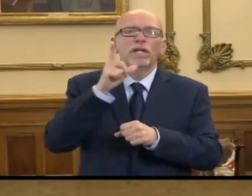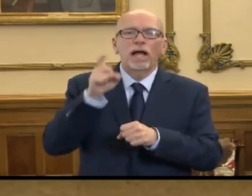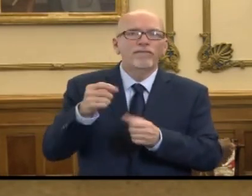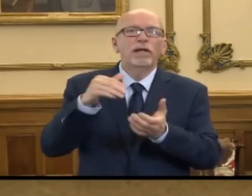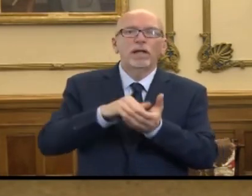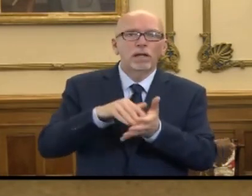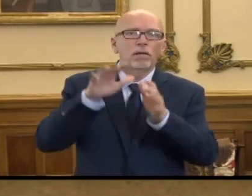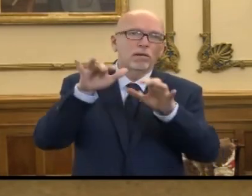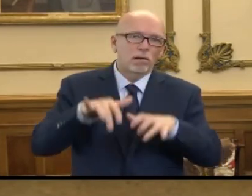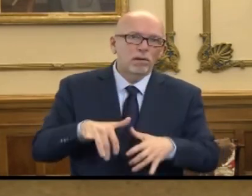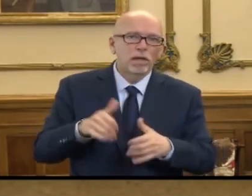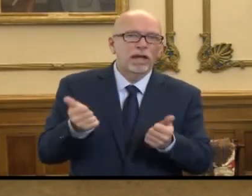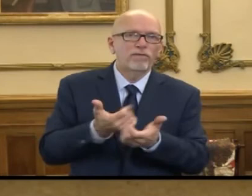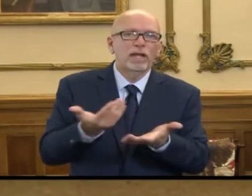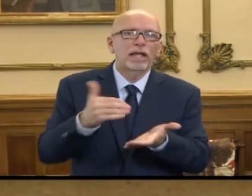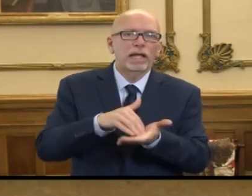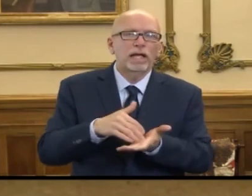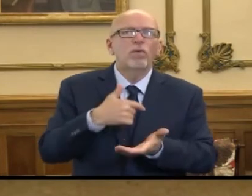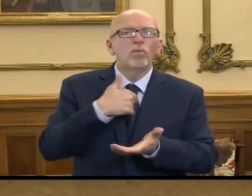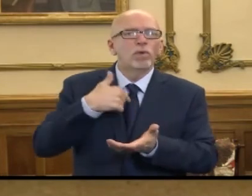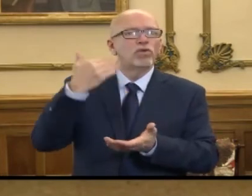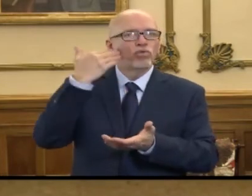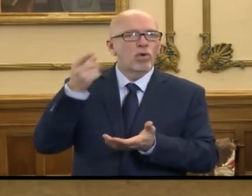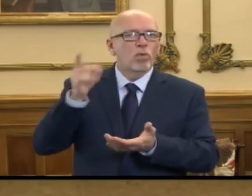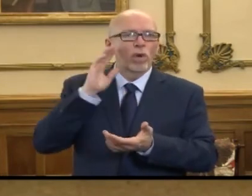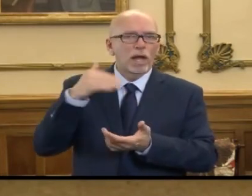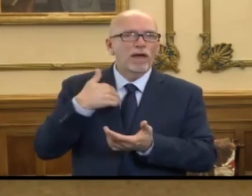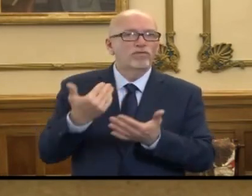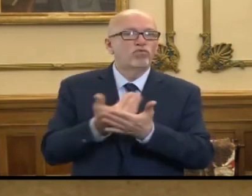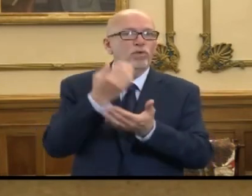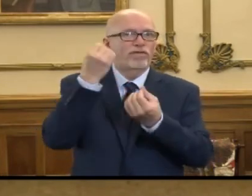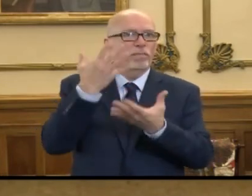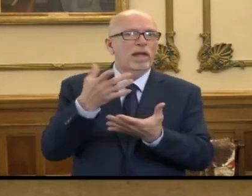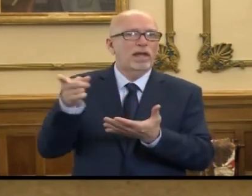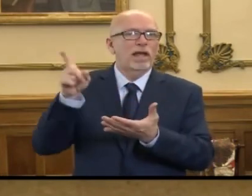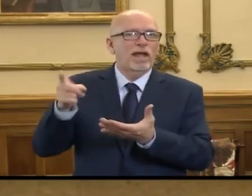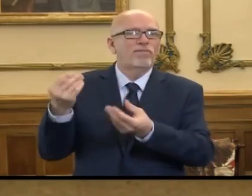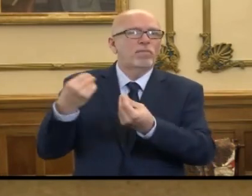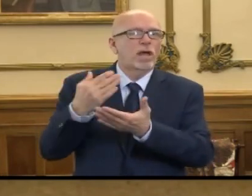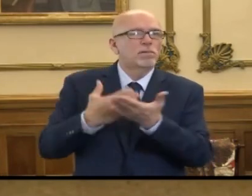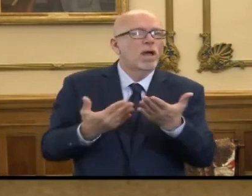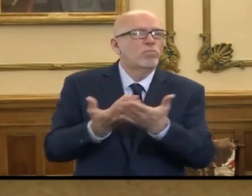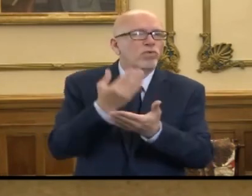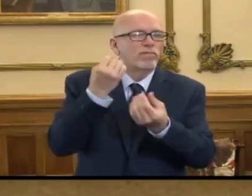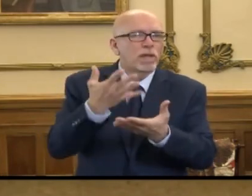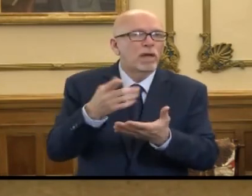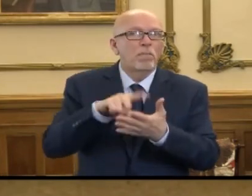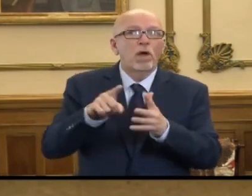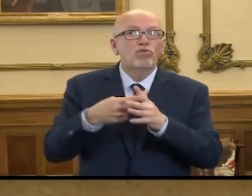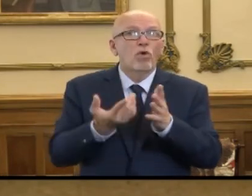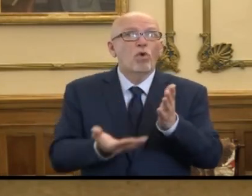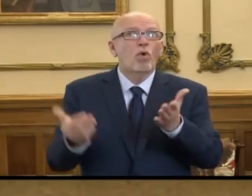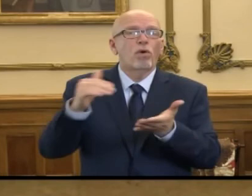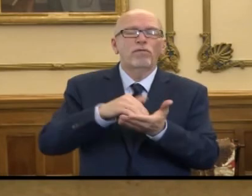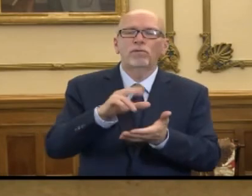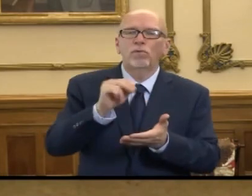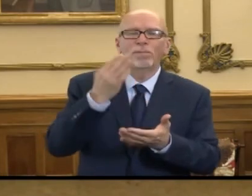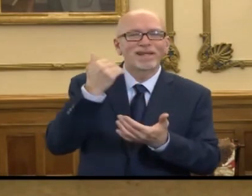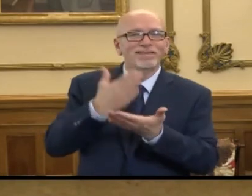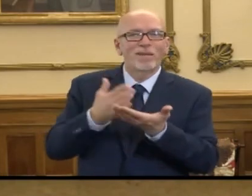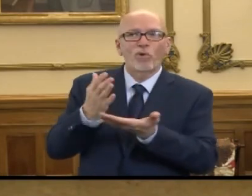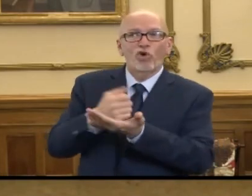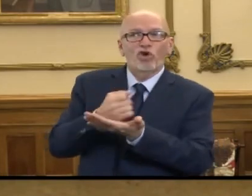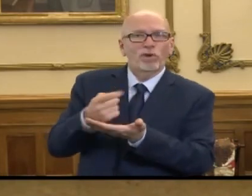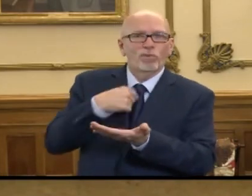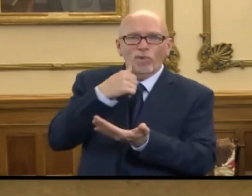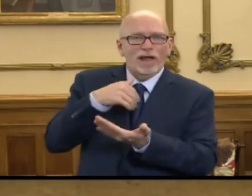provide duplicative information. We know that there's going to be new information that they'll have to provide in terms of earnings because we don't